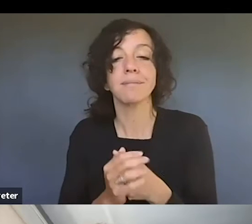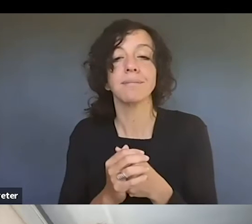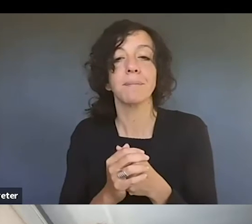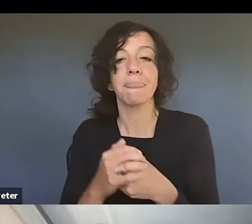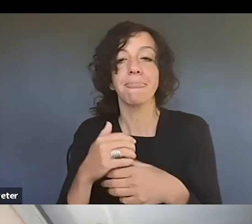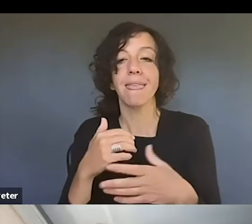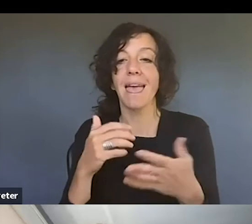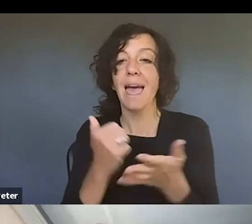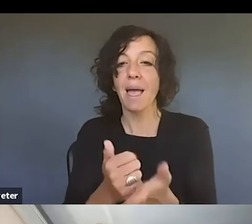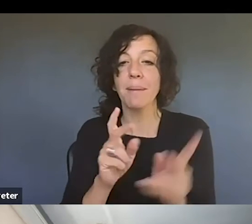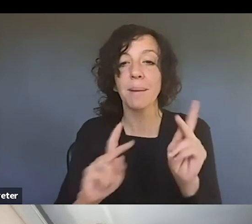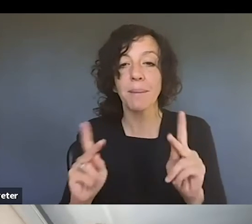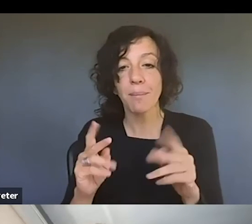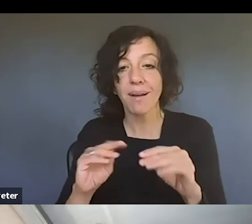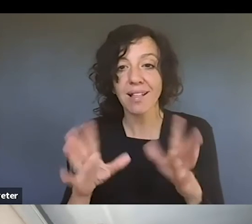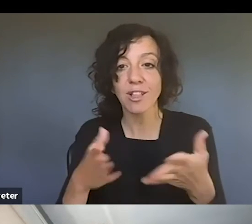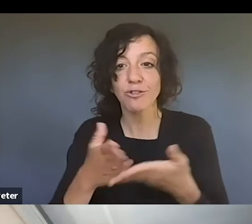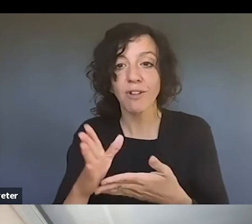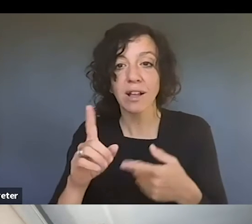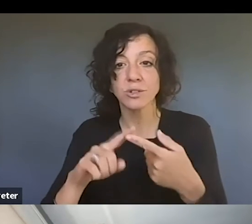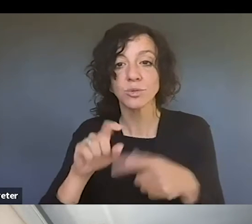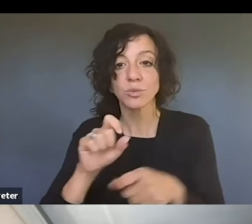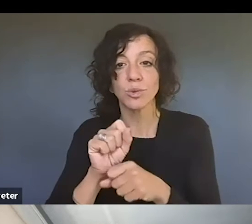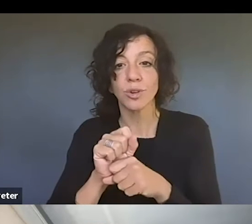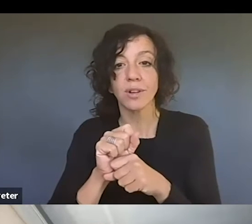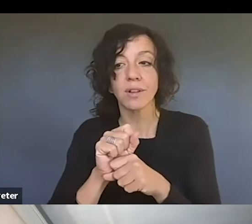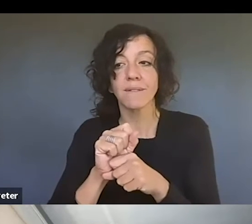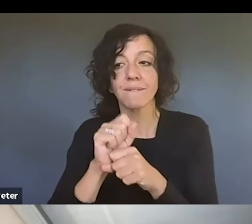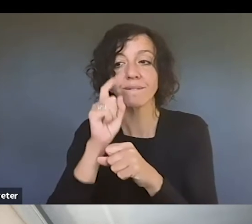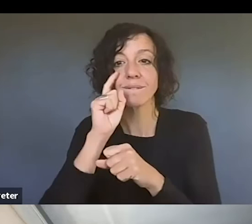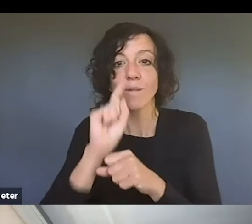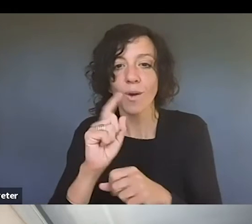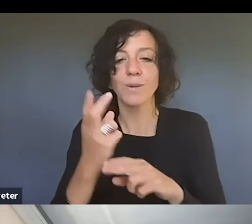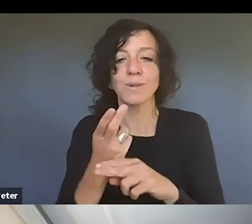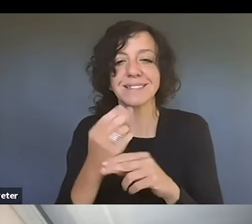clear rights for work that they might want to use in their work. Um,